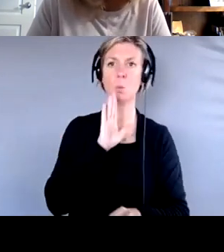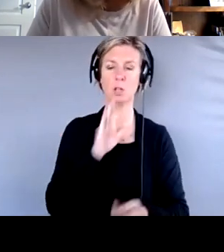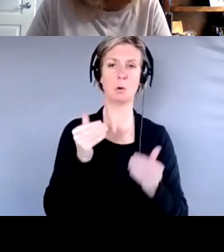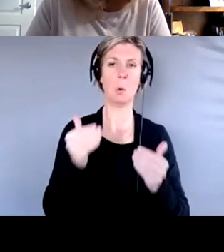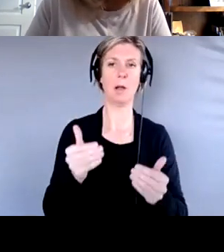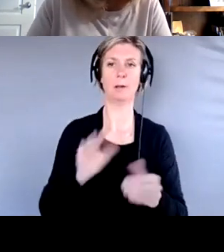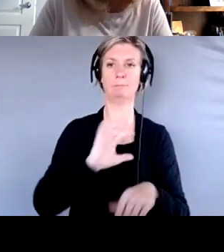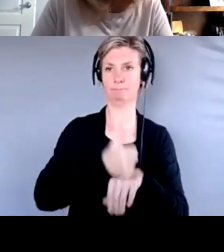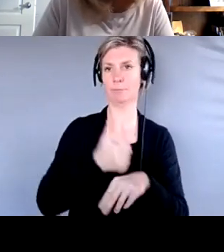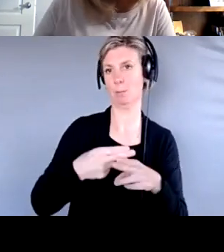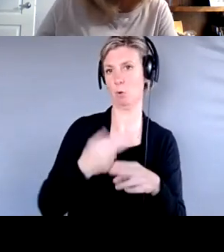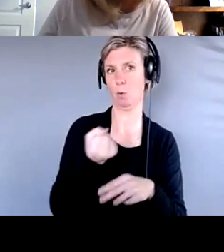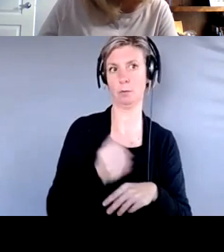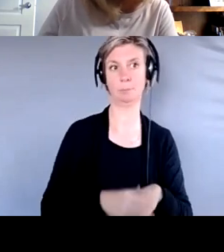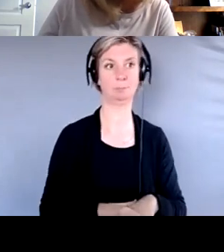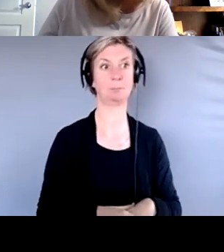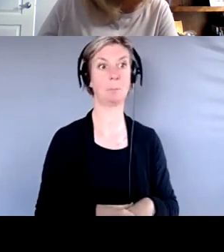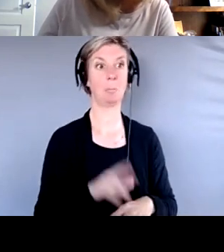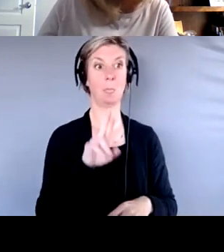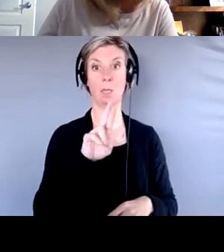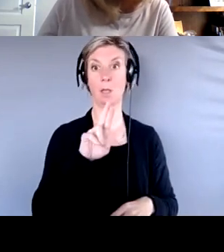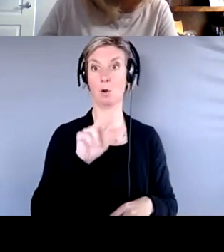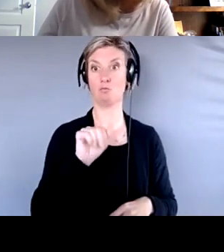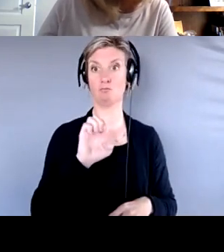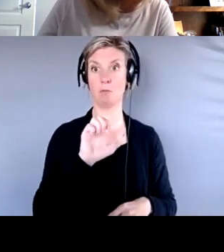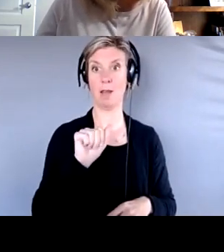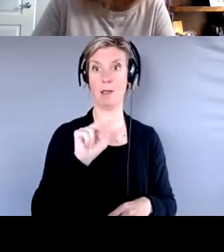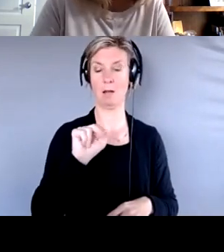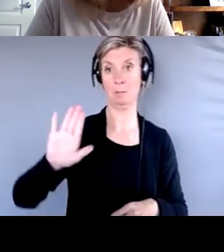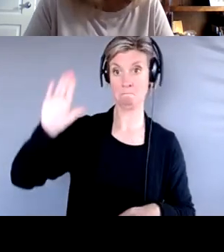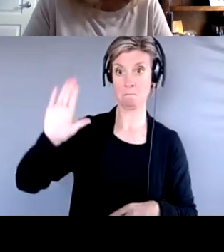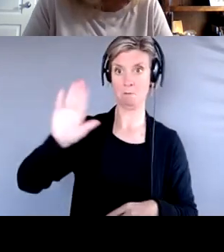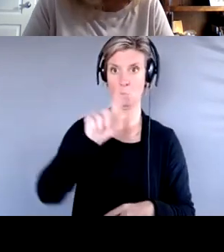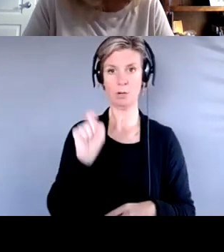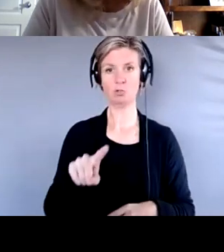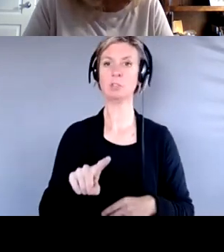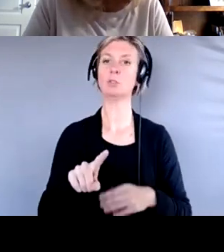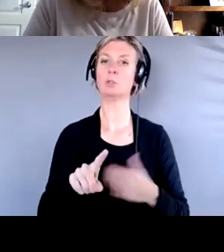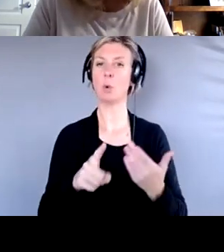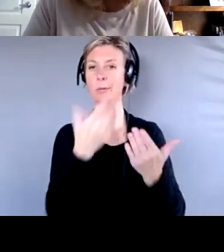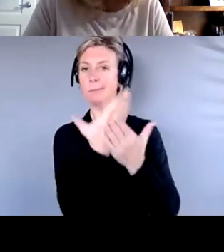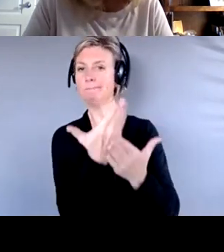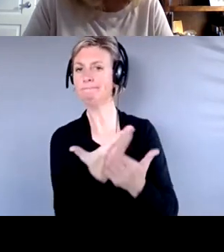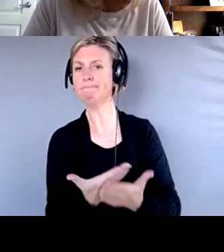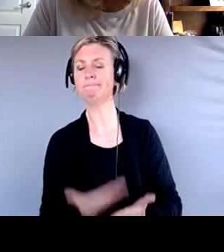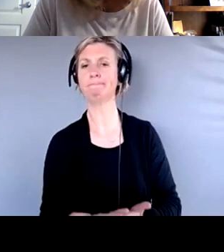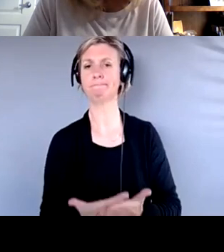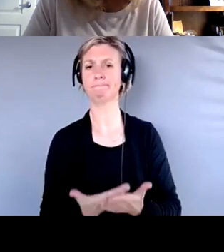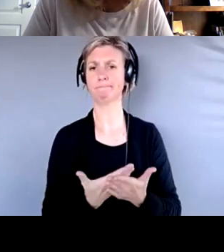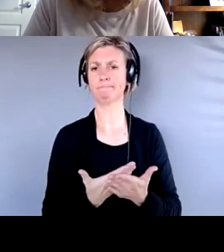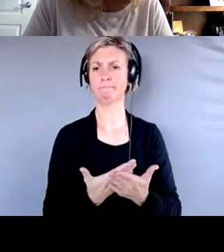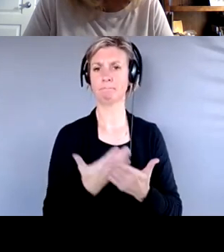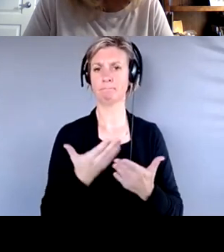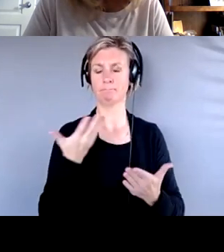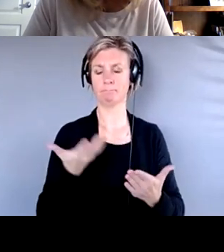I just have one quick question on that. So the documentation, um, or evidence that they have, who does that, who does the,